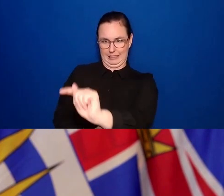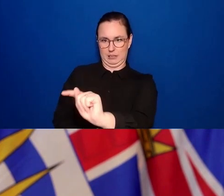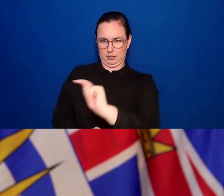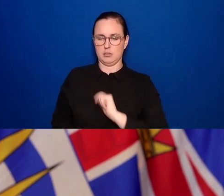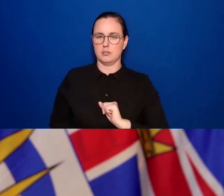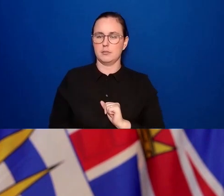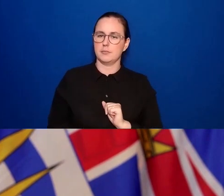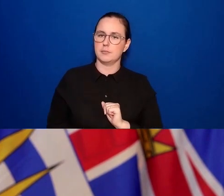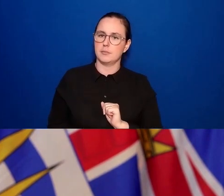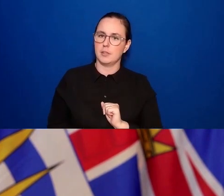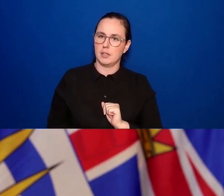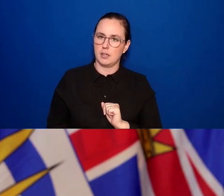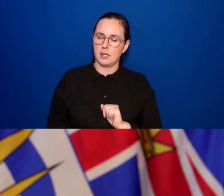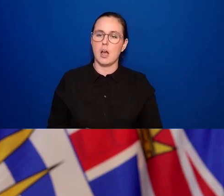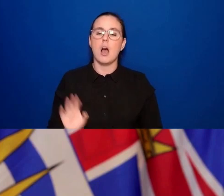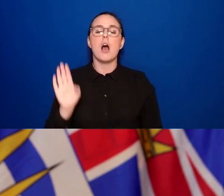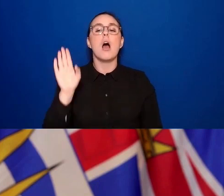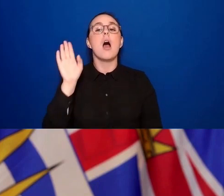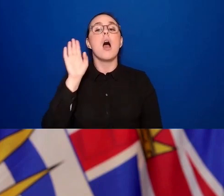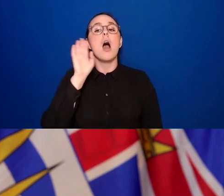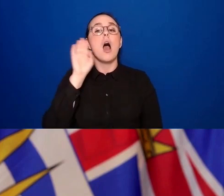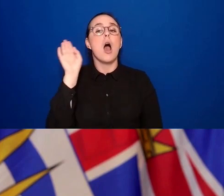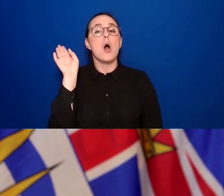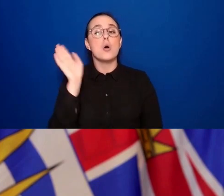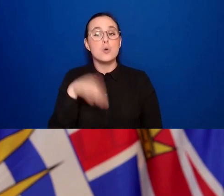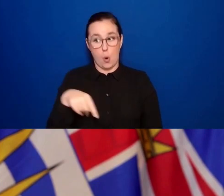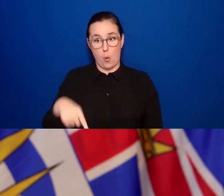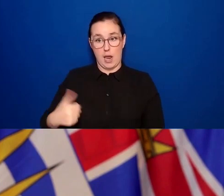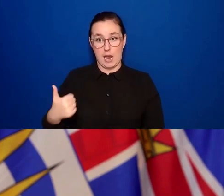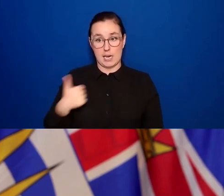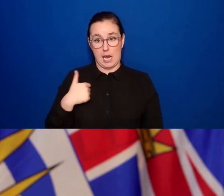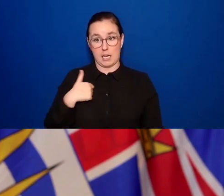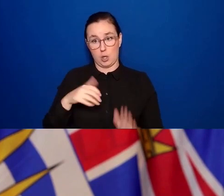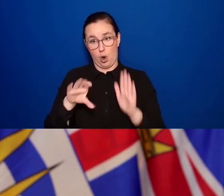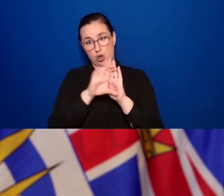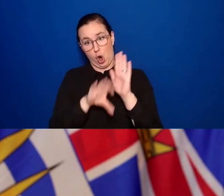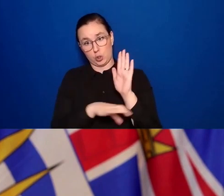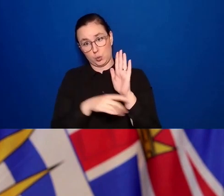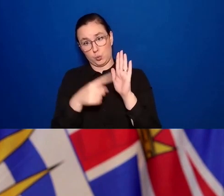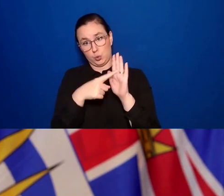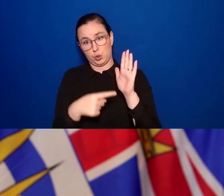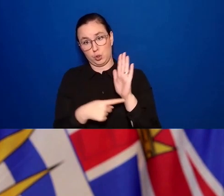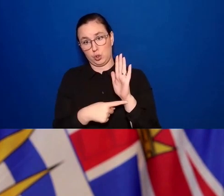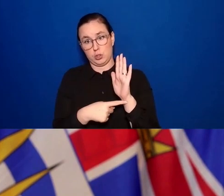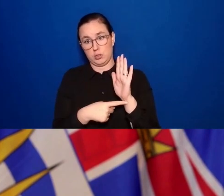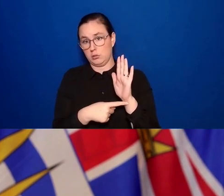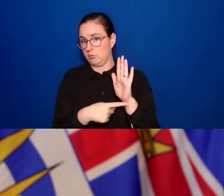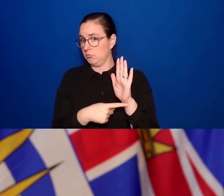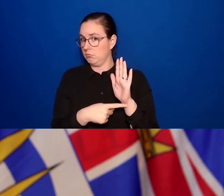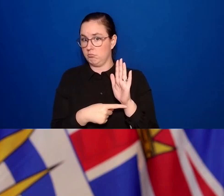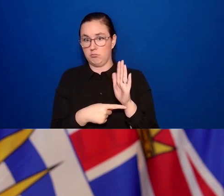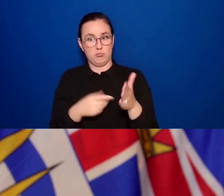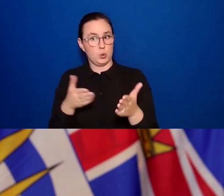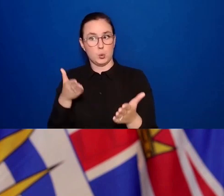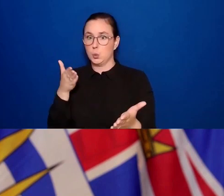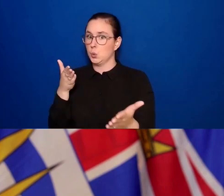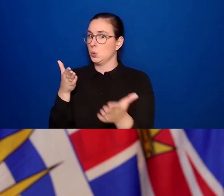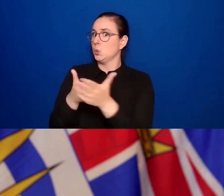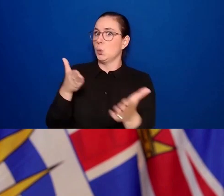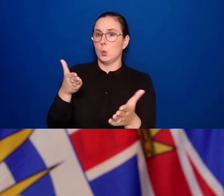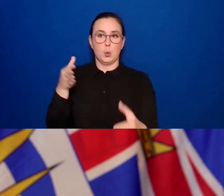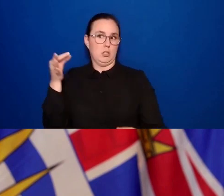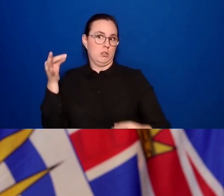Constitutional Foundation has put the province on notice that they are prepared to launch a court challenge unless you make accommodations for